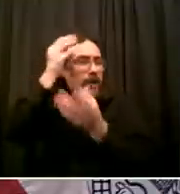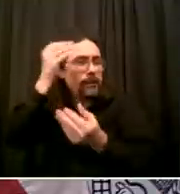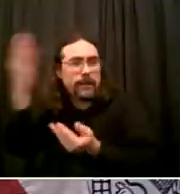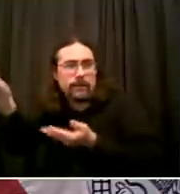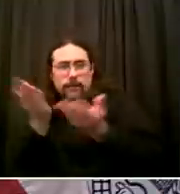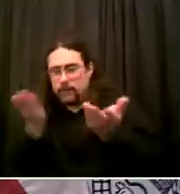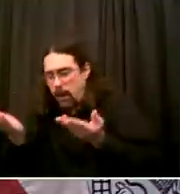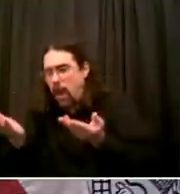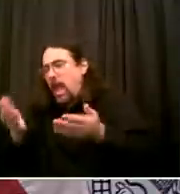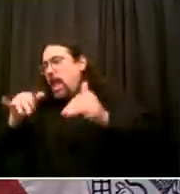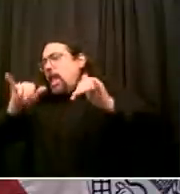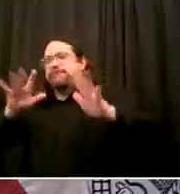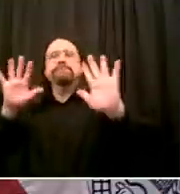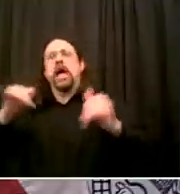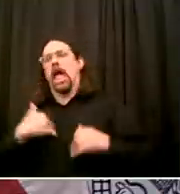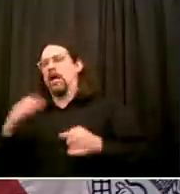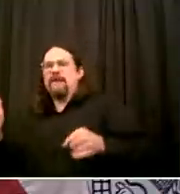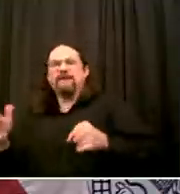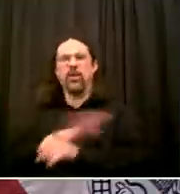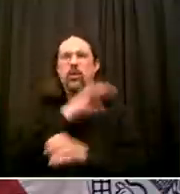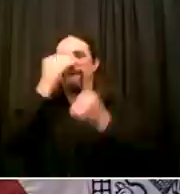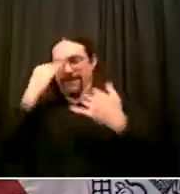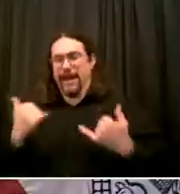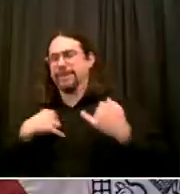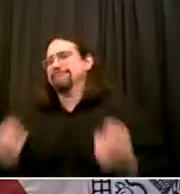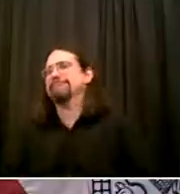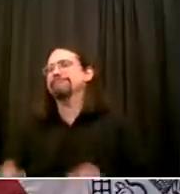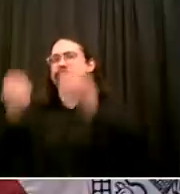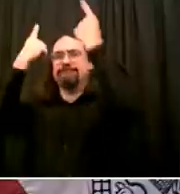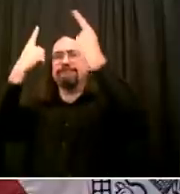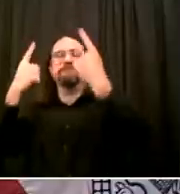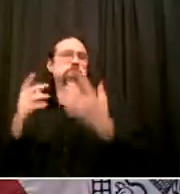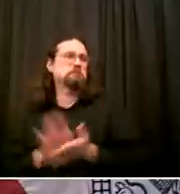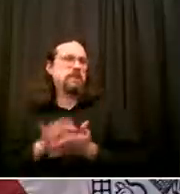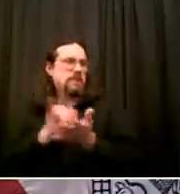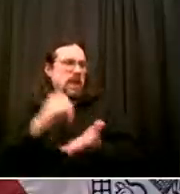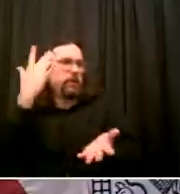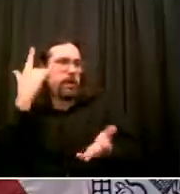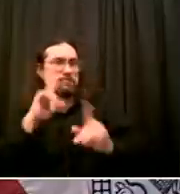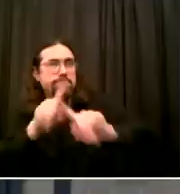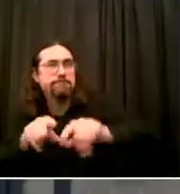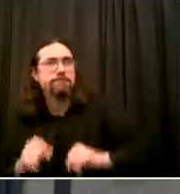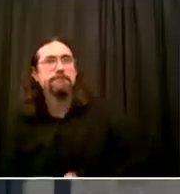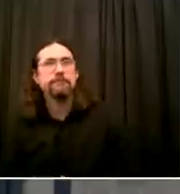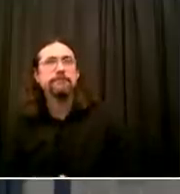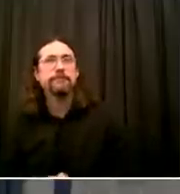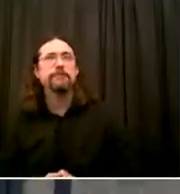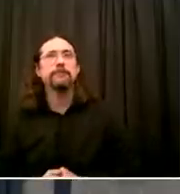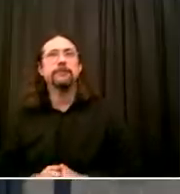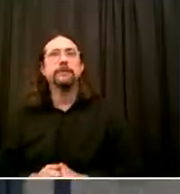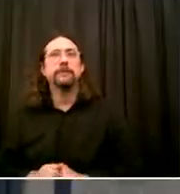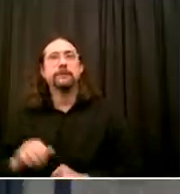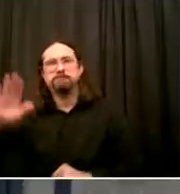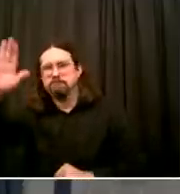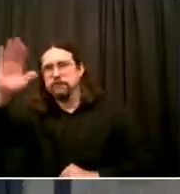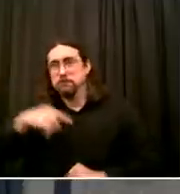Okay, thank you And I apologize because I missed Juliet's second question Although I heard remote learning